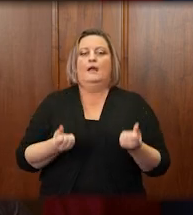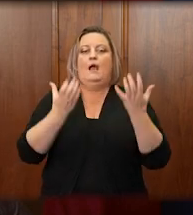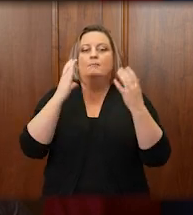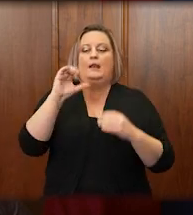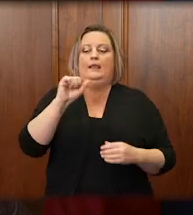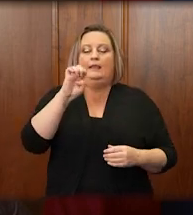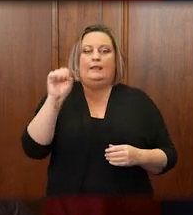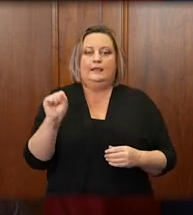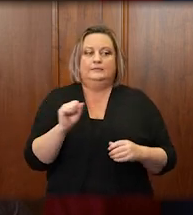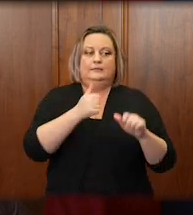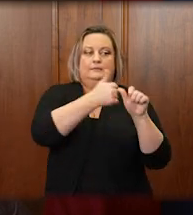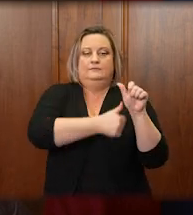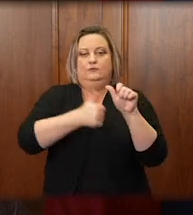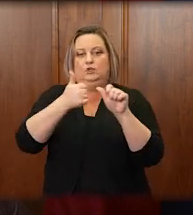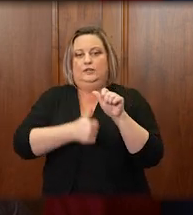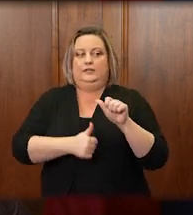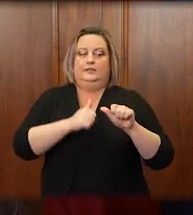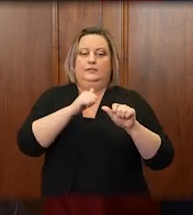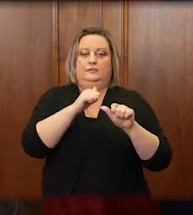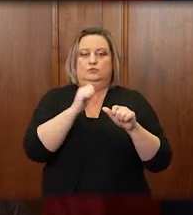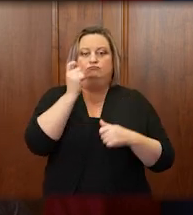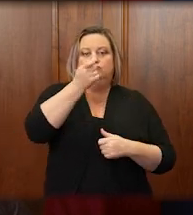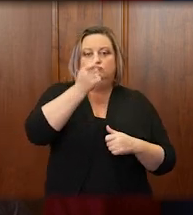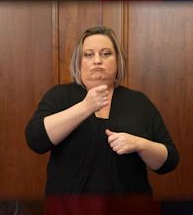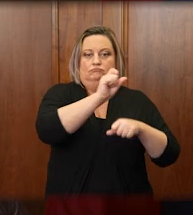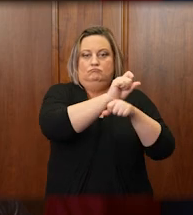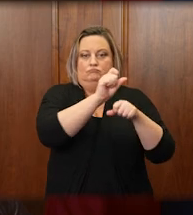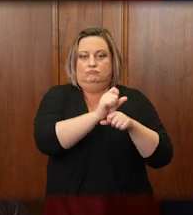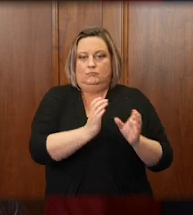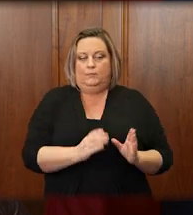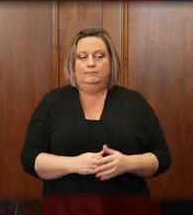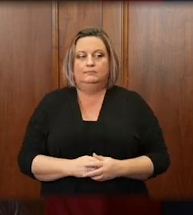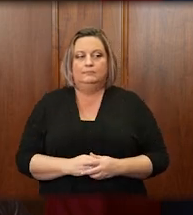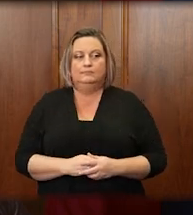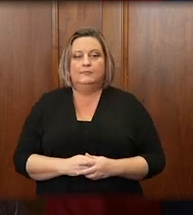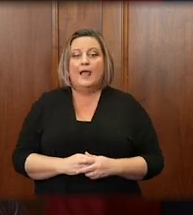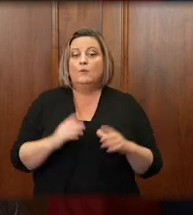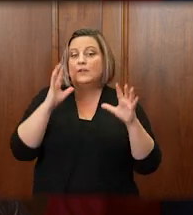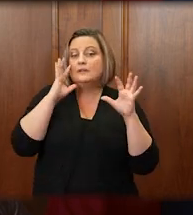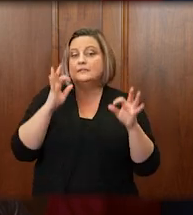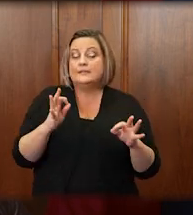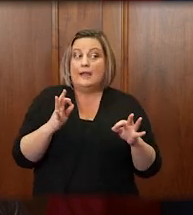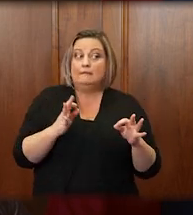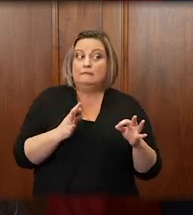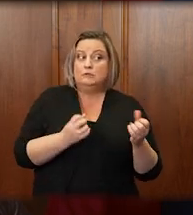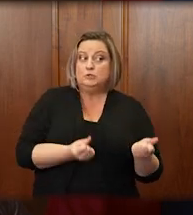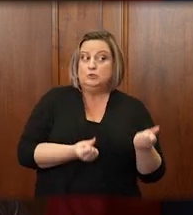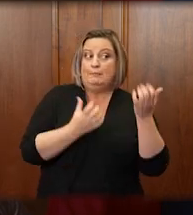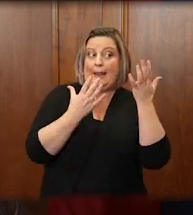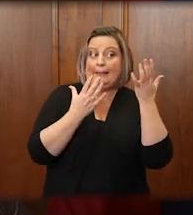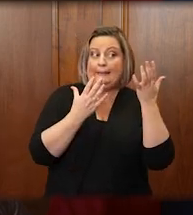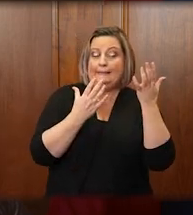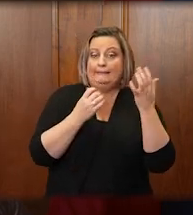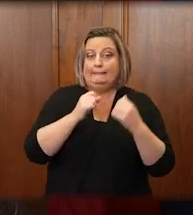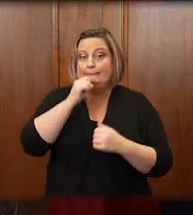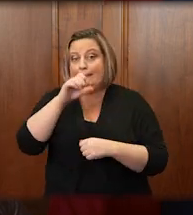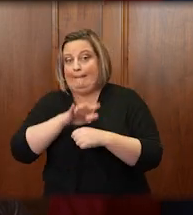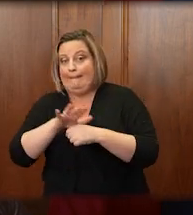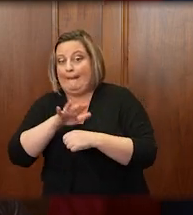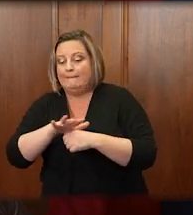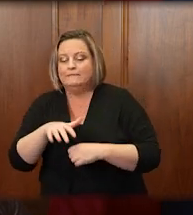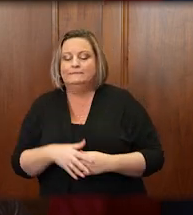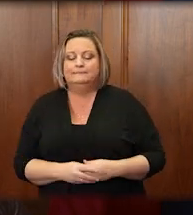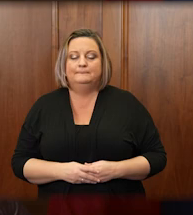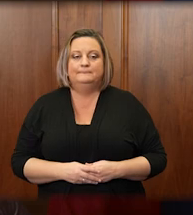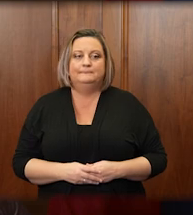personnel and we know those numbers. And then we can determine if we have too few, too many, or just enough personnel, including